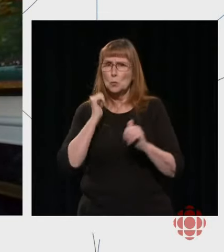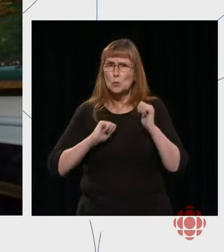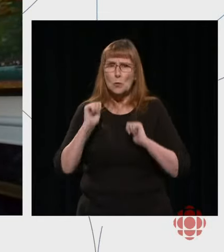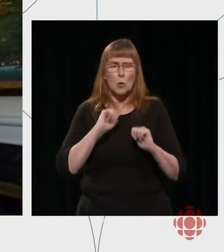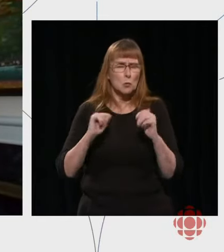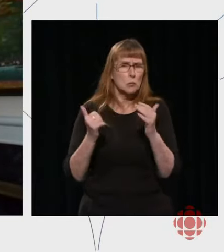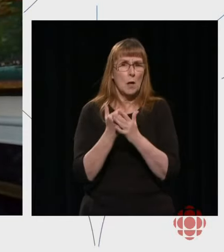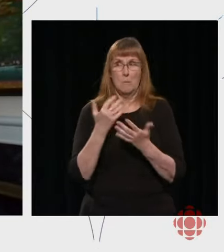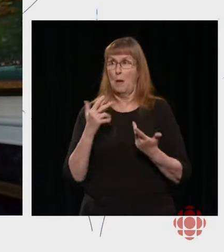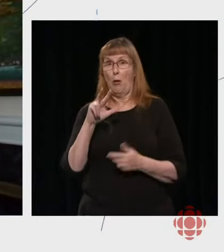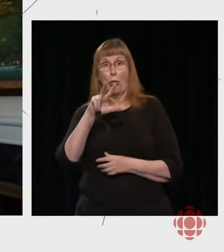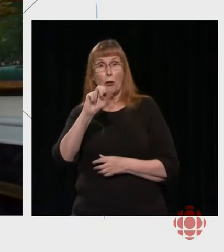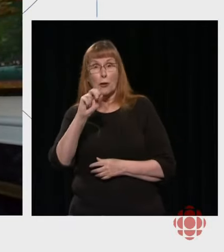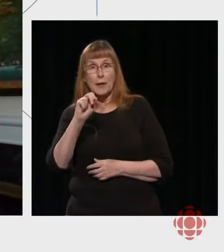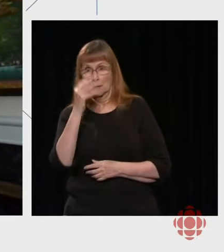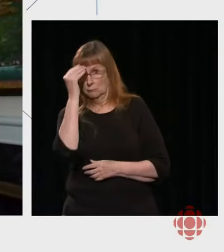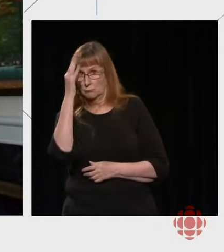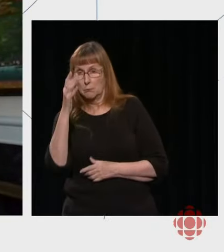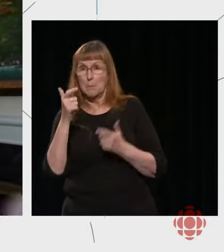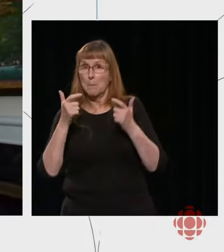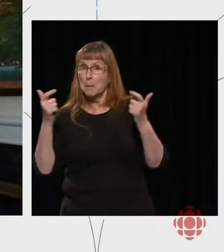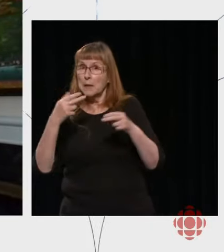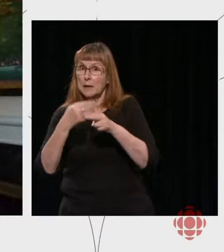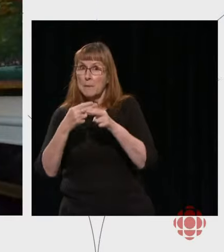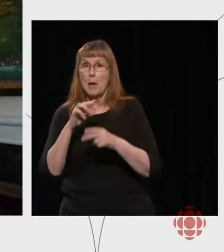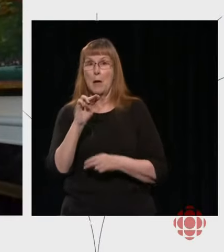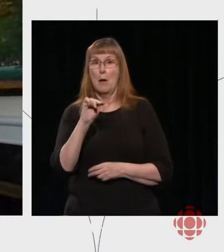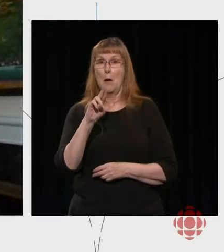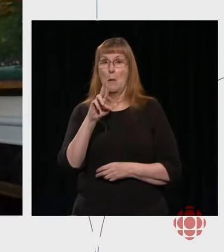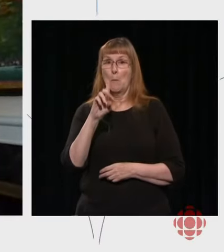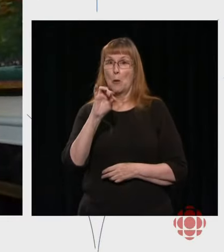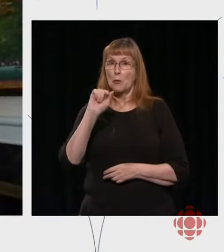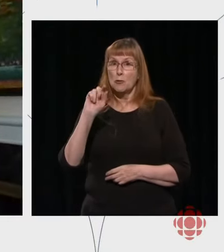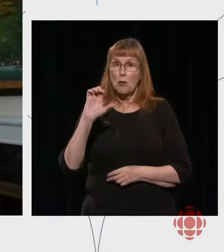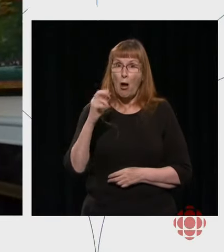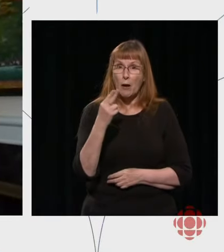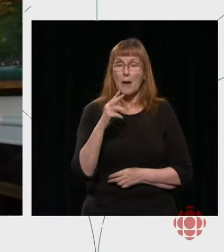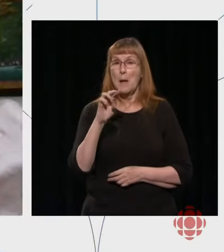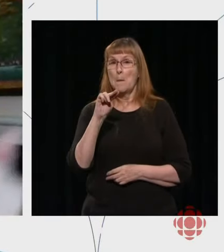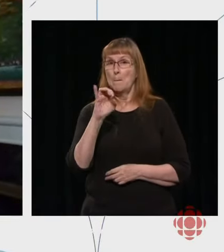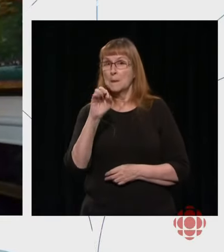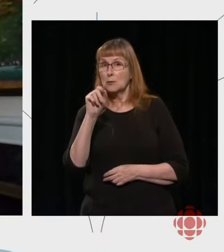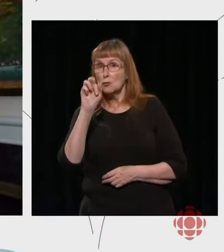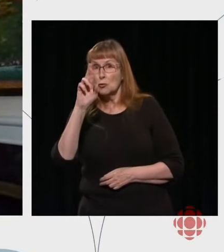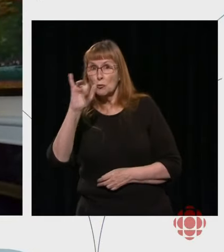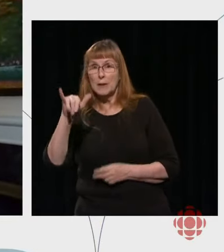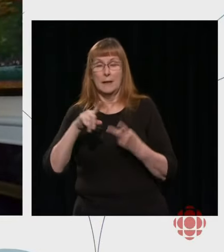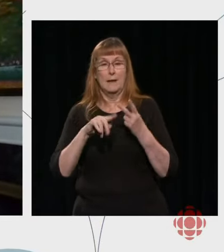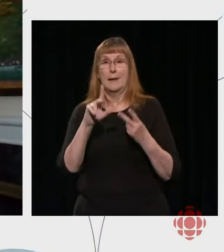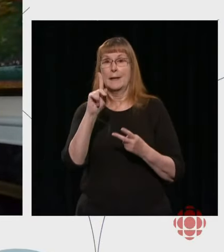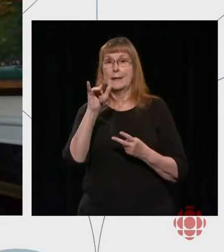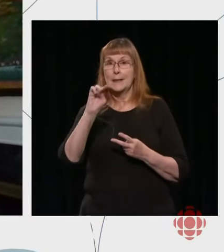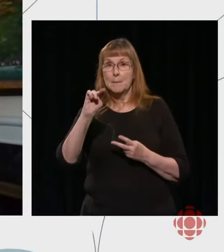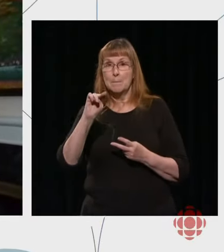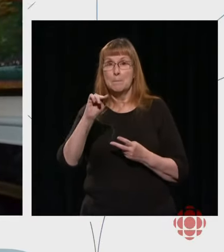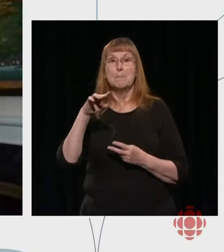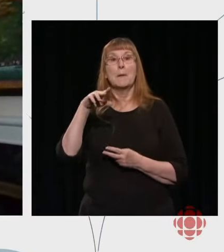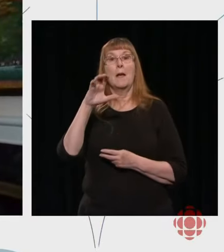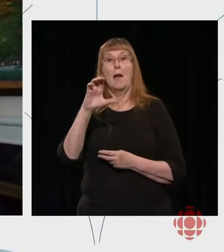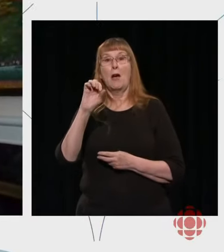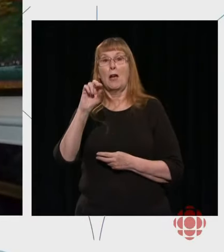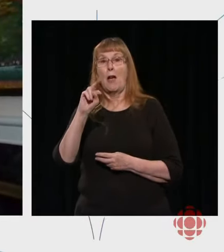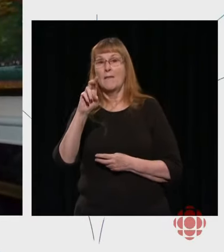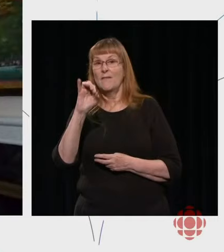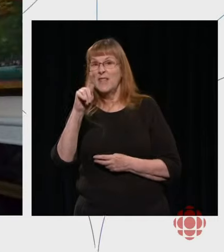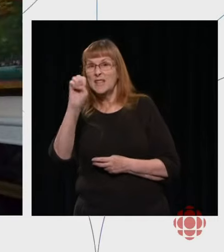Big names, Murdoch Mysteries, Kim's Convenience, District 30 AM, Barb mentioned Heartland, just to name a